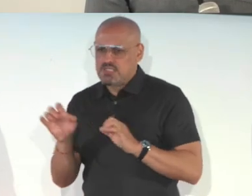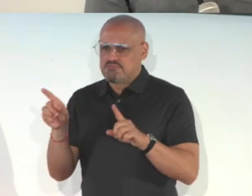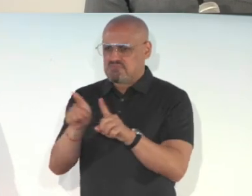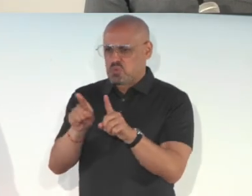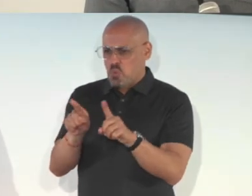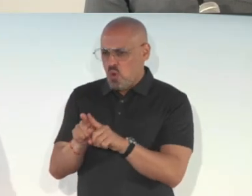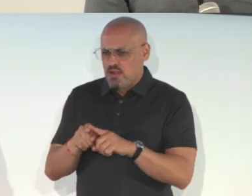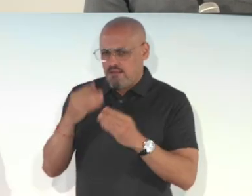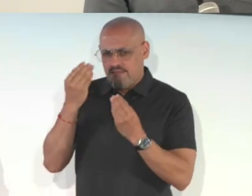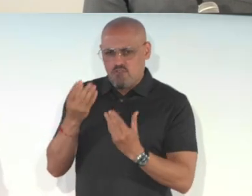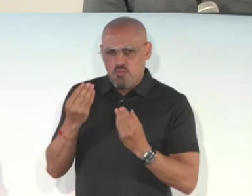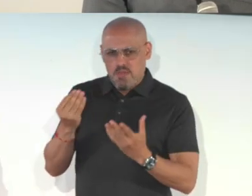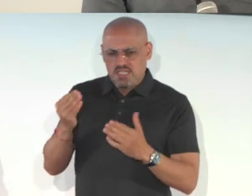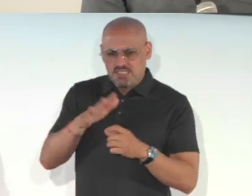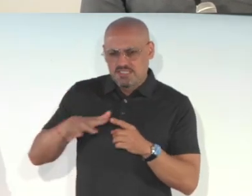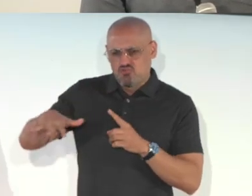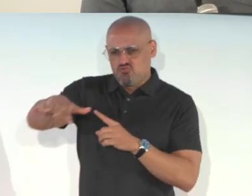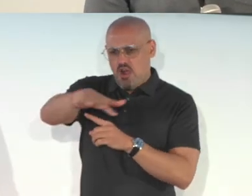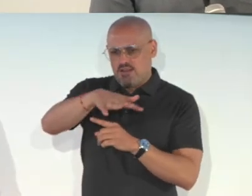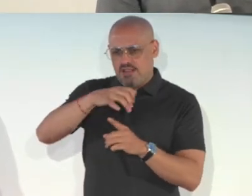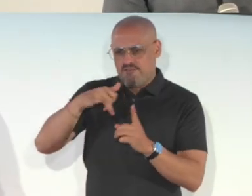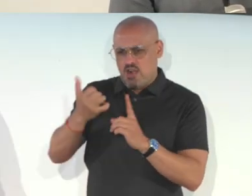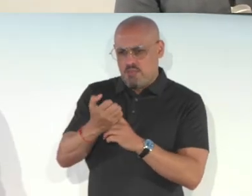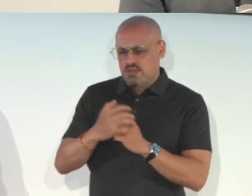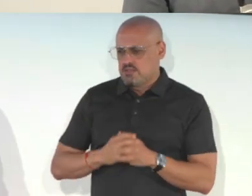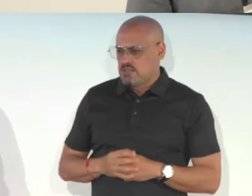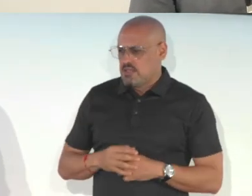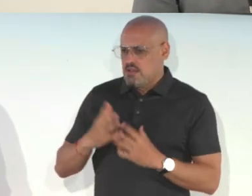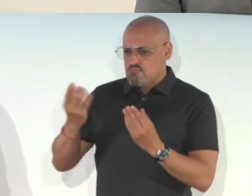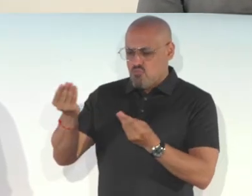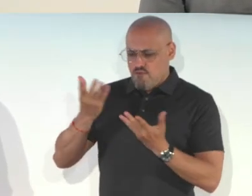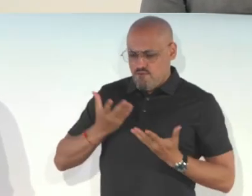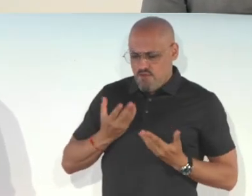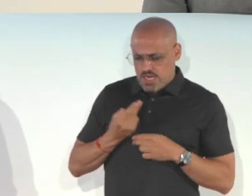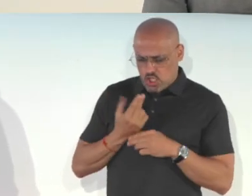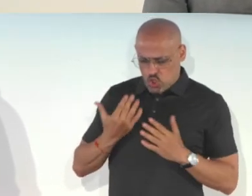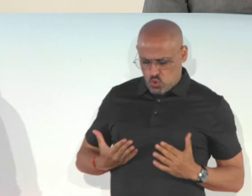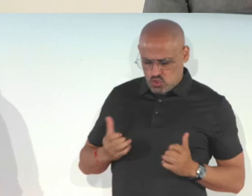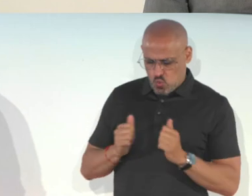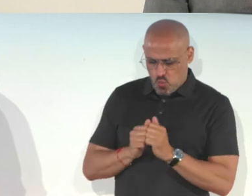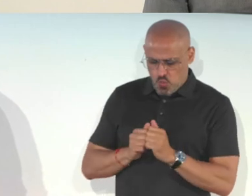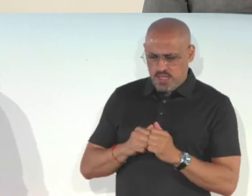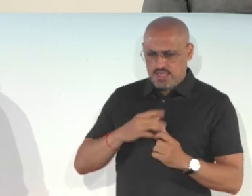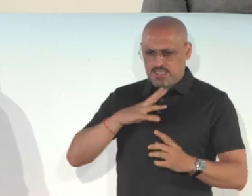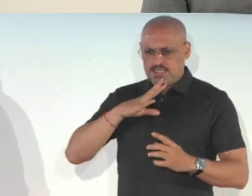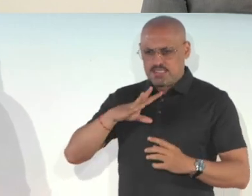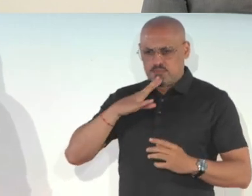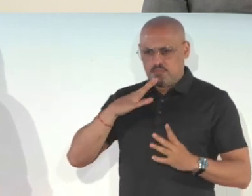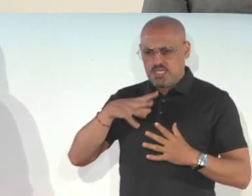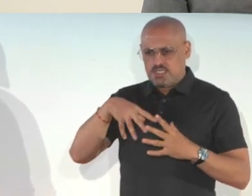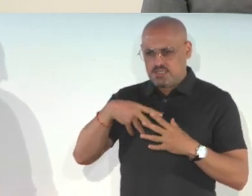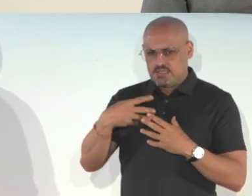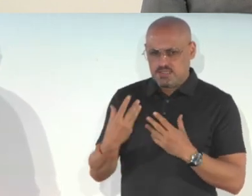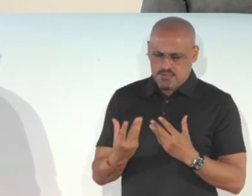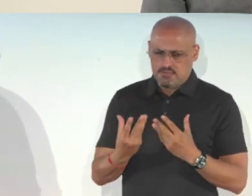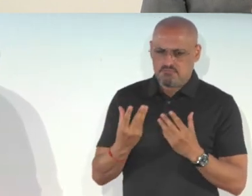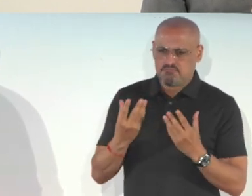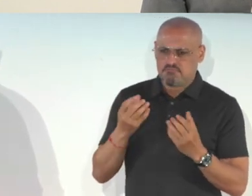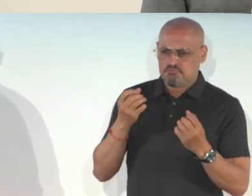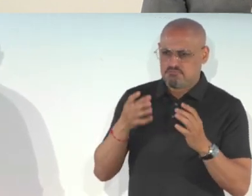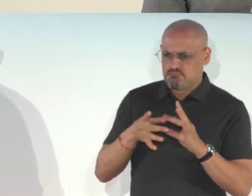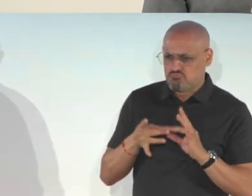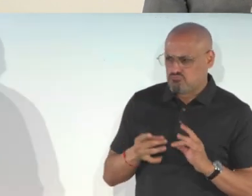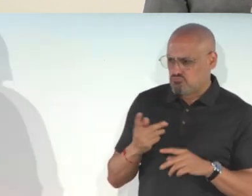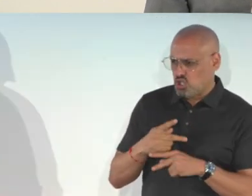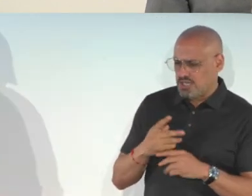as information on the surrounding environment and provide the user with a speech output to describe that